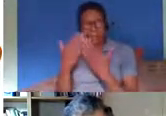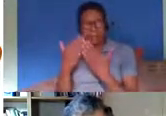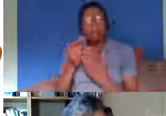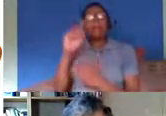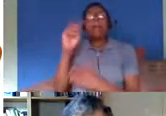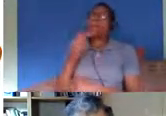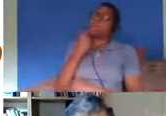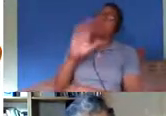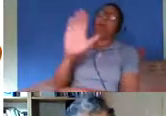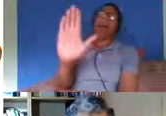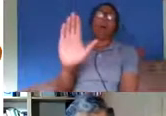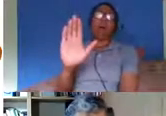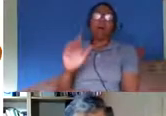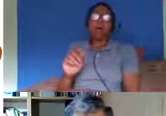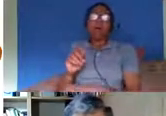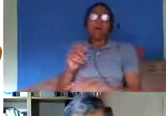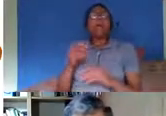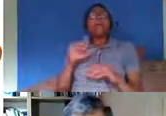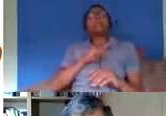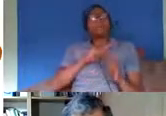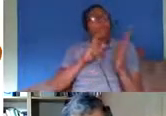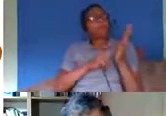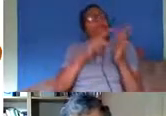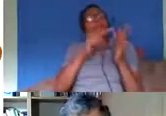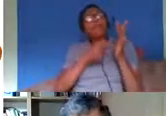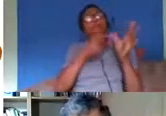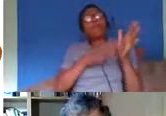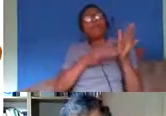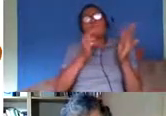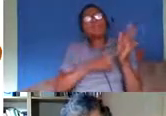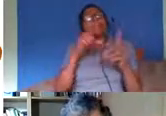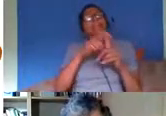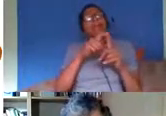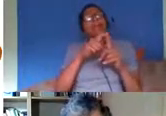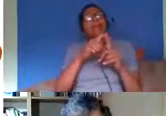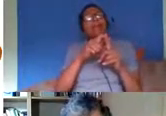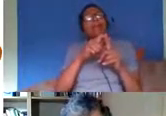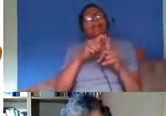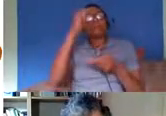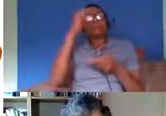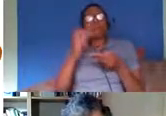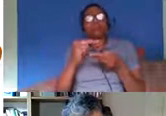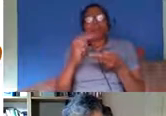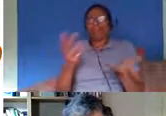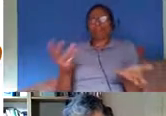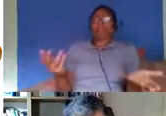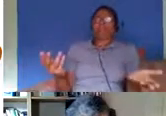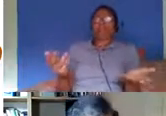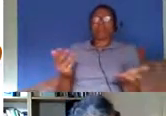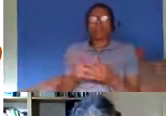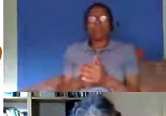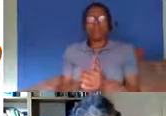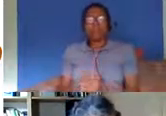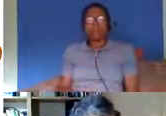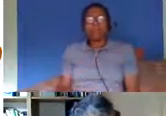argue that it's vitamin d deficiency that is the reason for uh higher death rates rather than